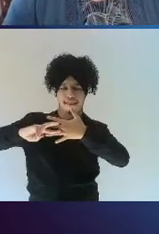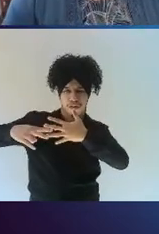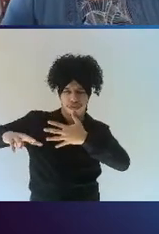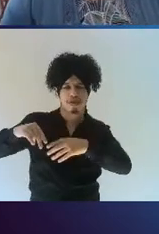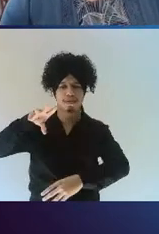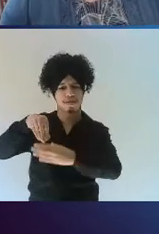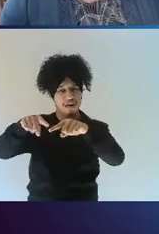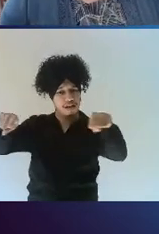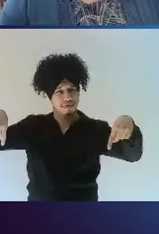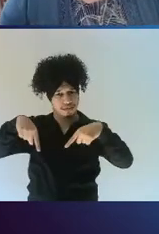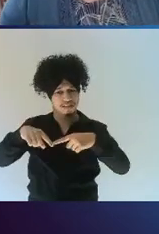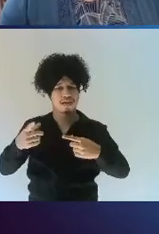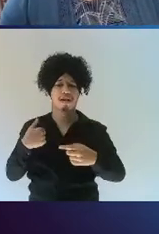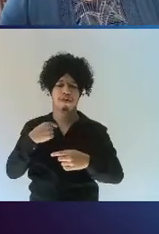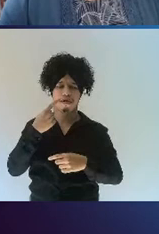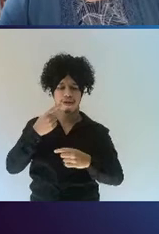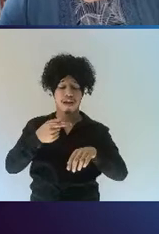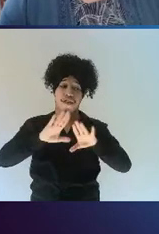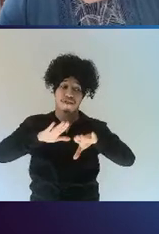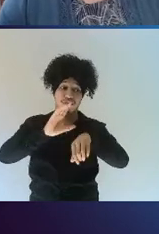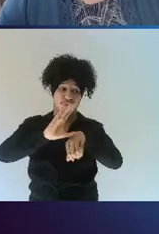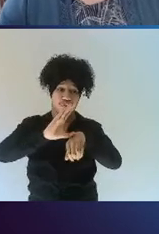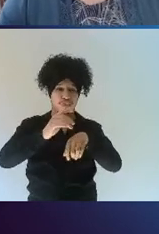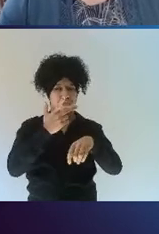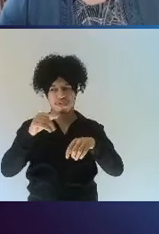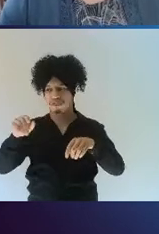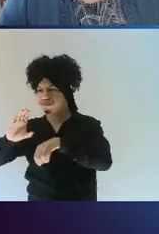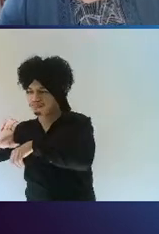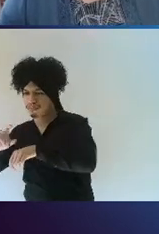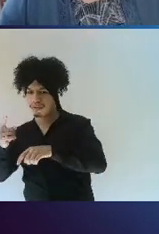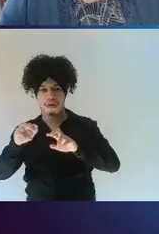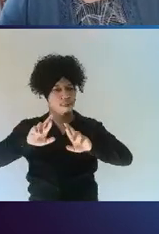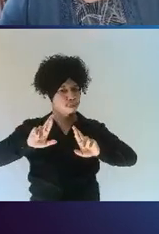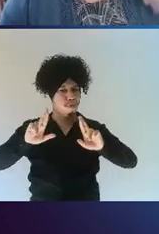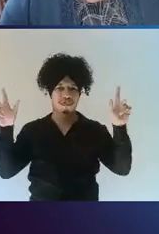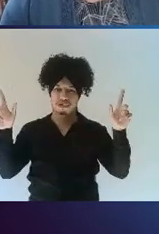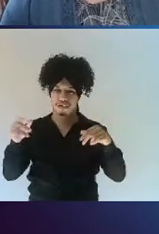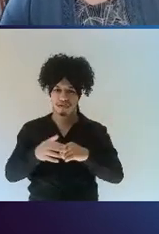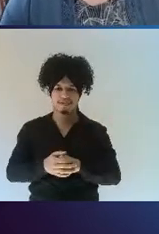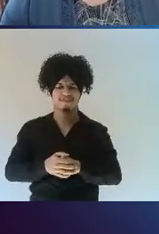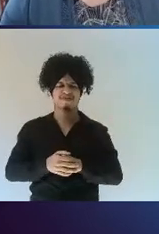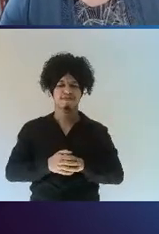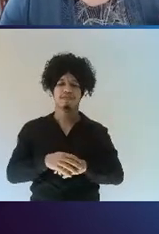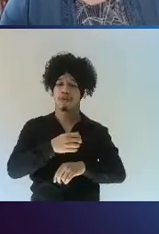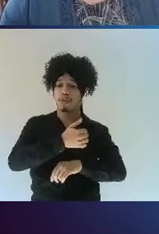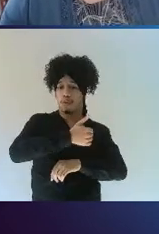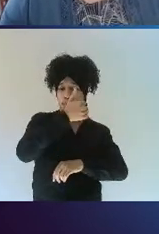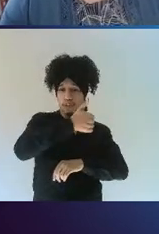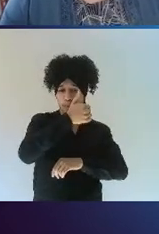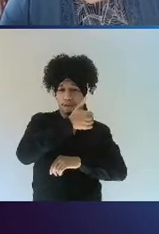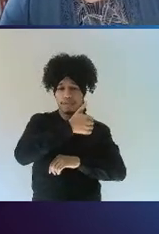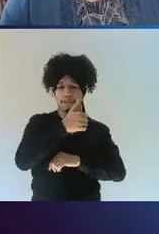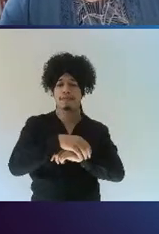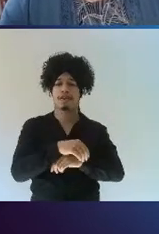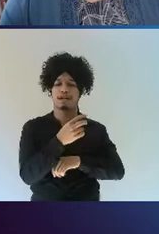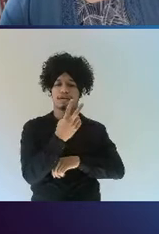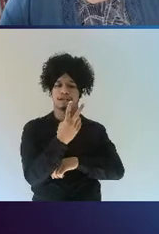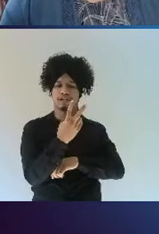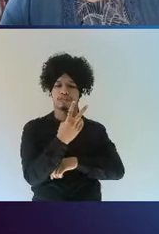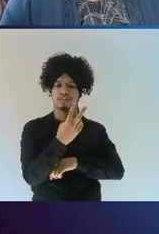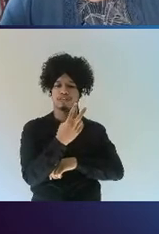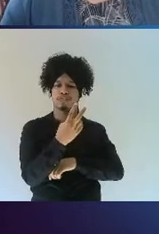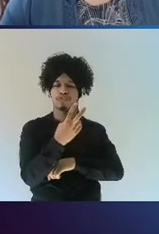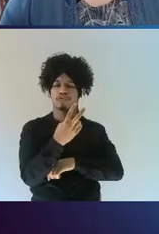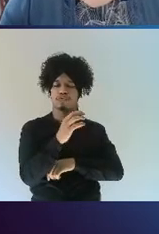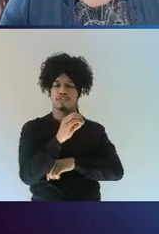different. So, the first one is Hu and Lei from 2014, and that's from a university in China. And the